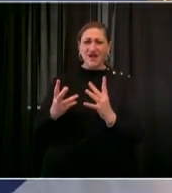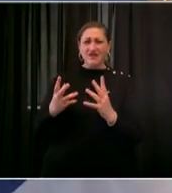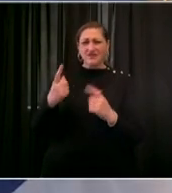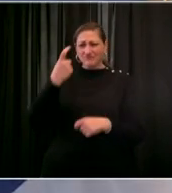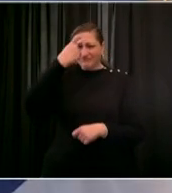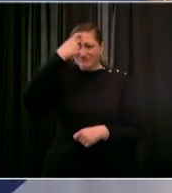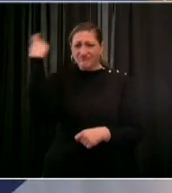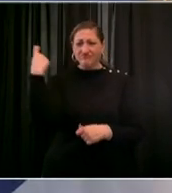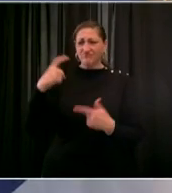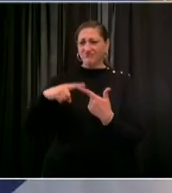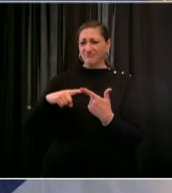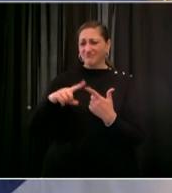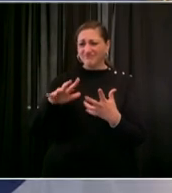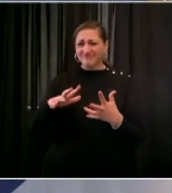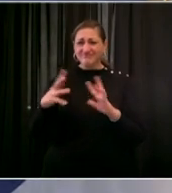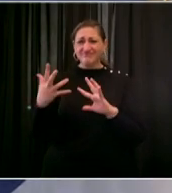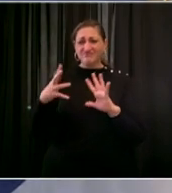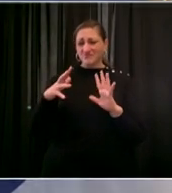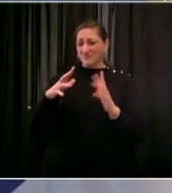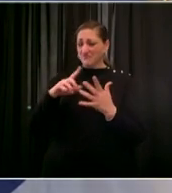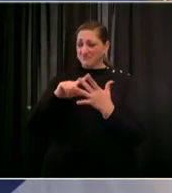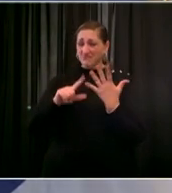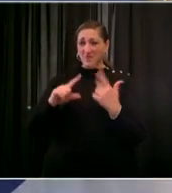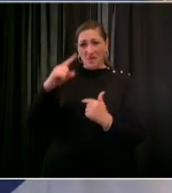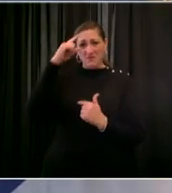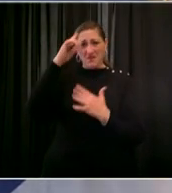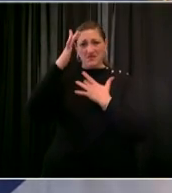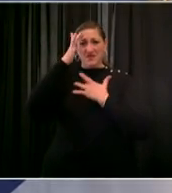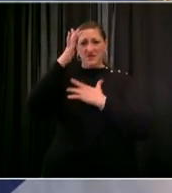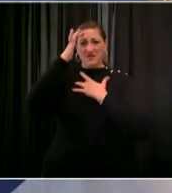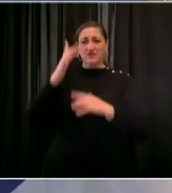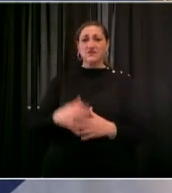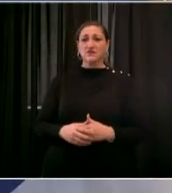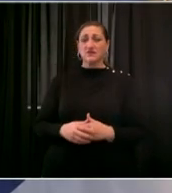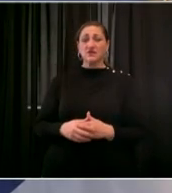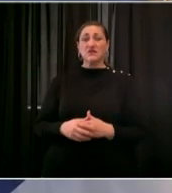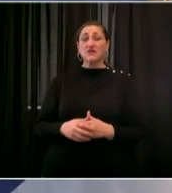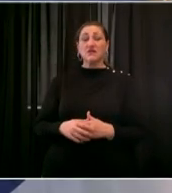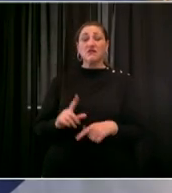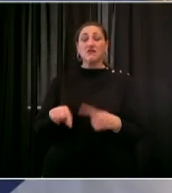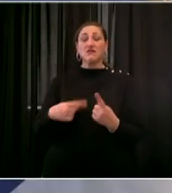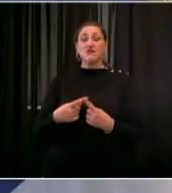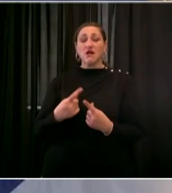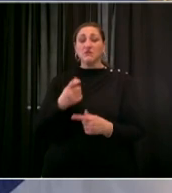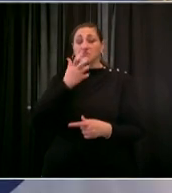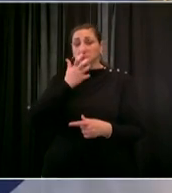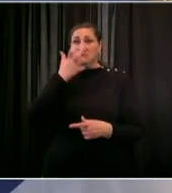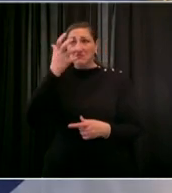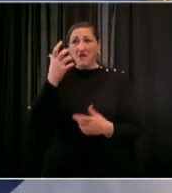a man whose last words were a cry for help a man